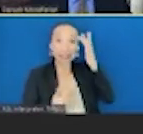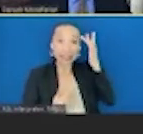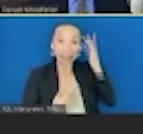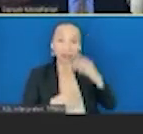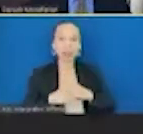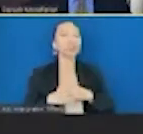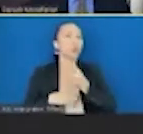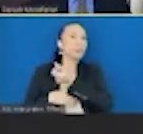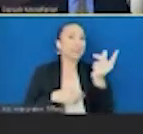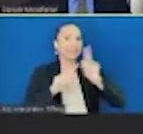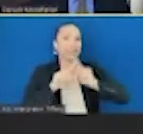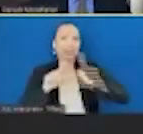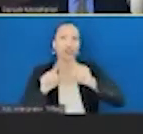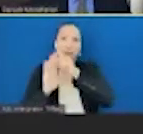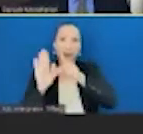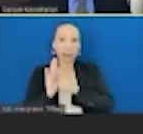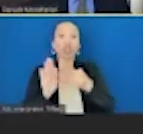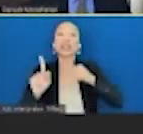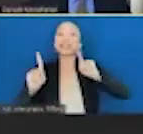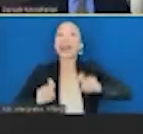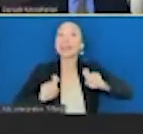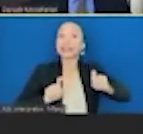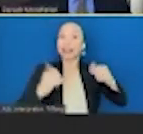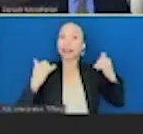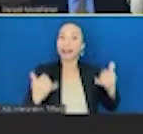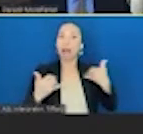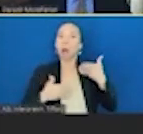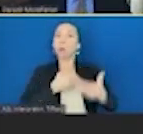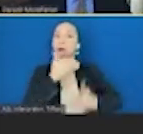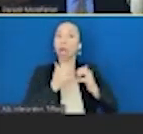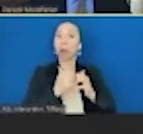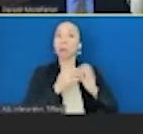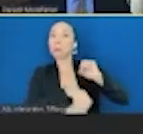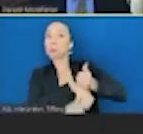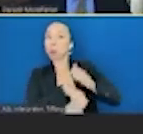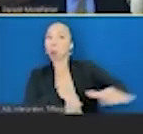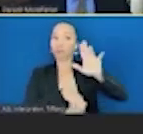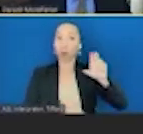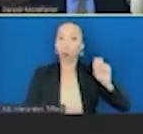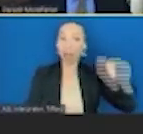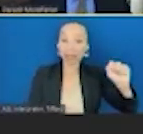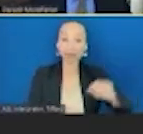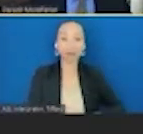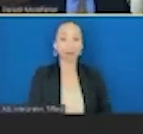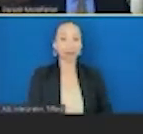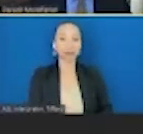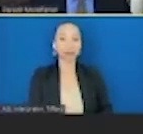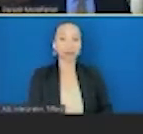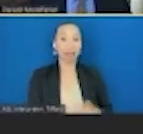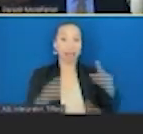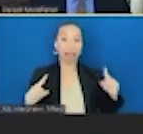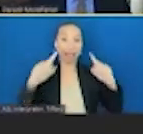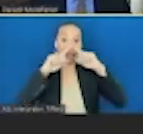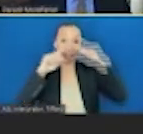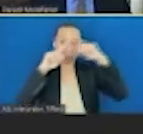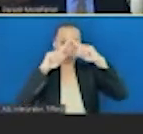actually being tested and implemented around the country now that show that this is the case. And these range from things at the top of the food is